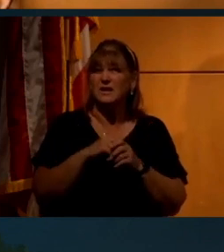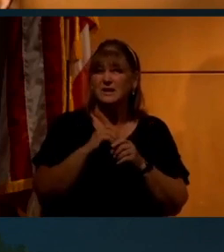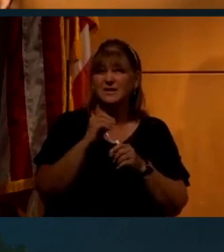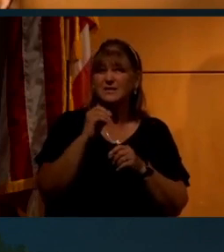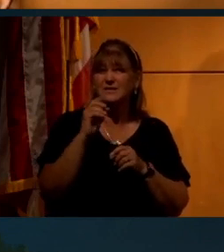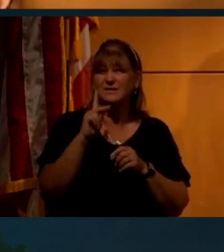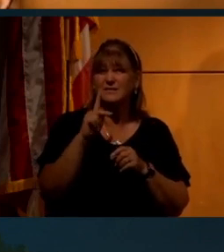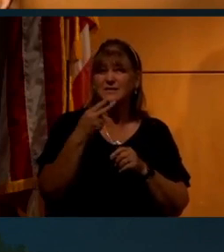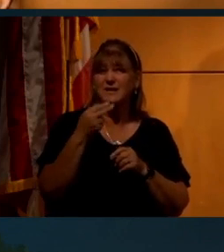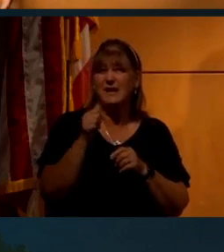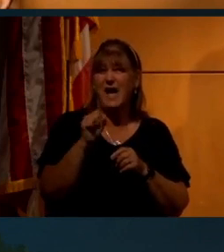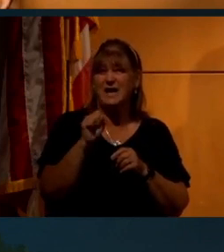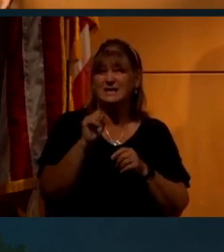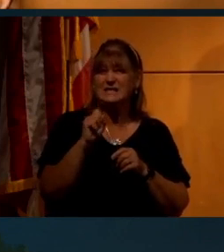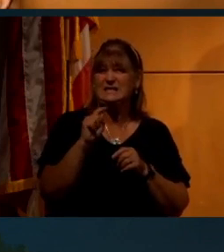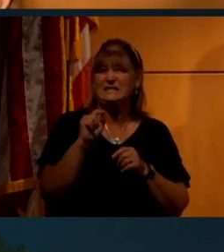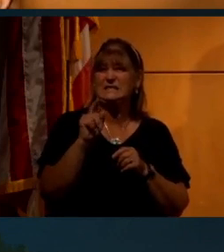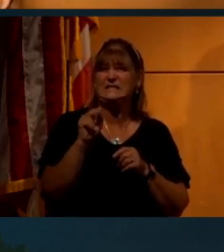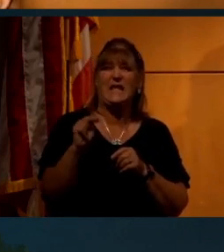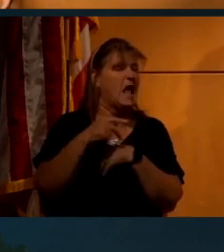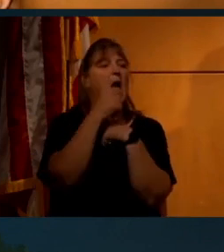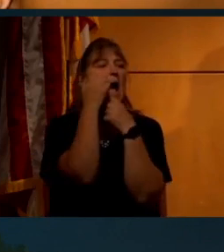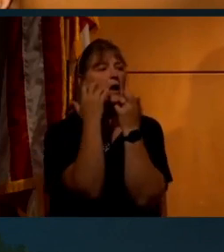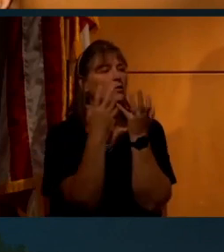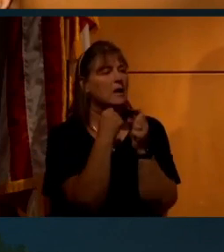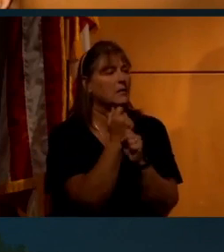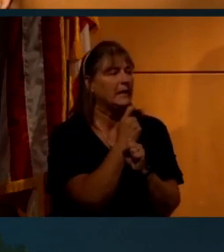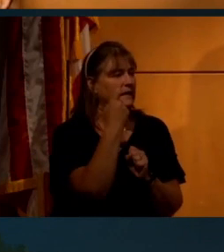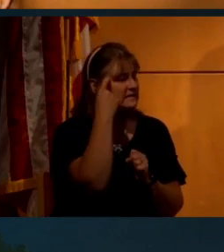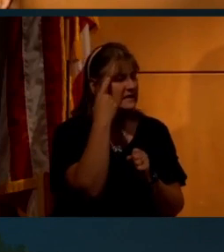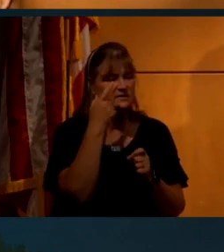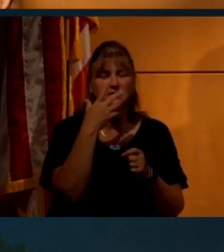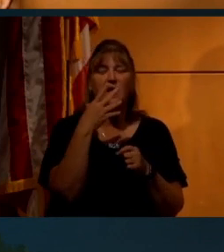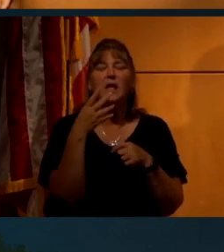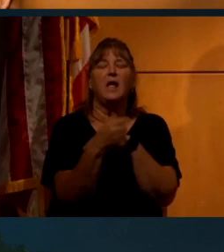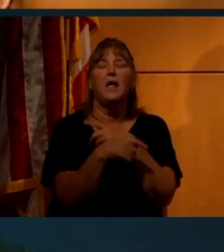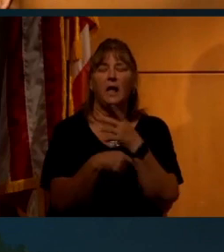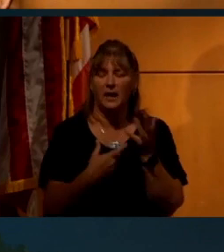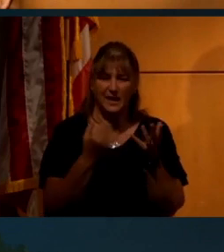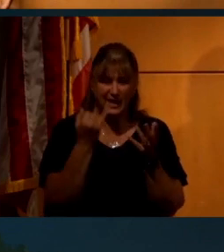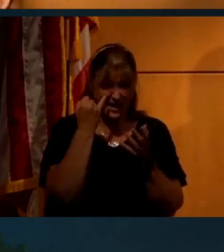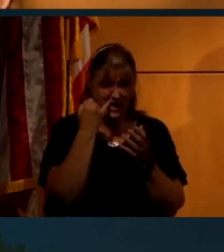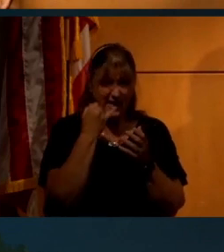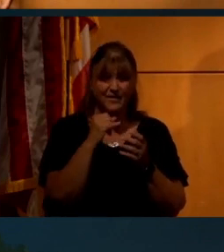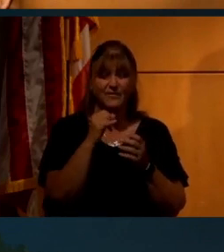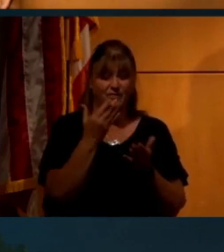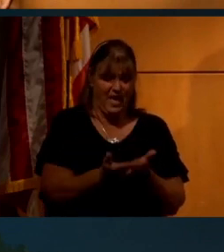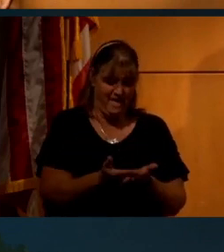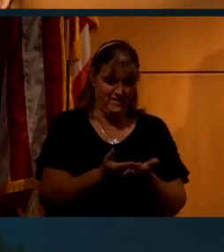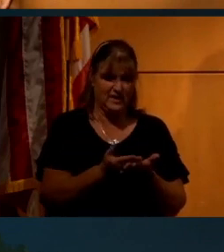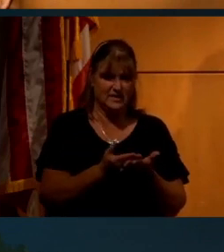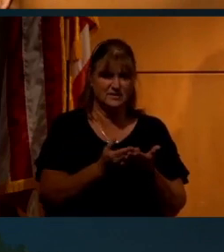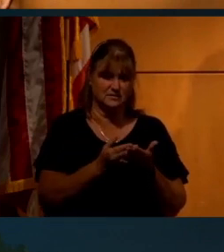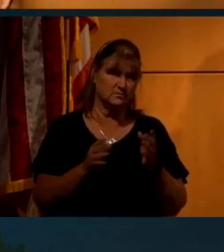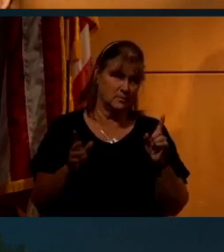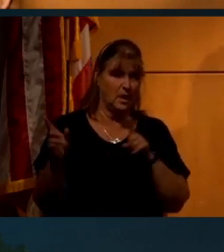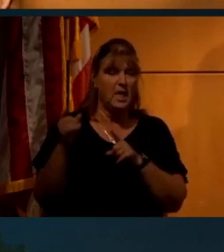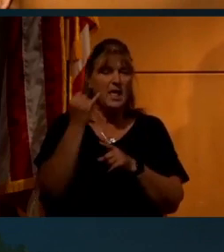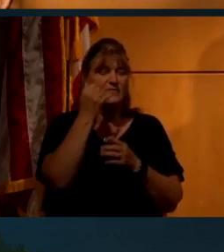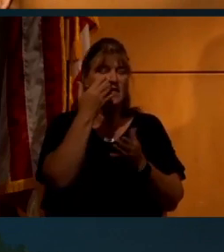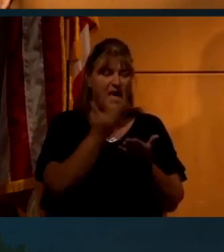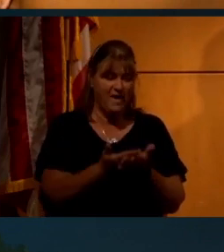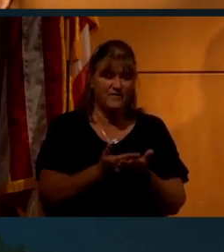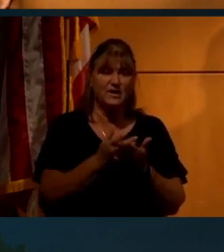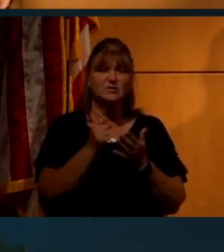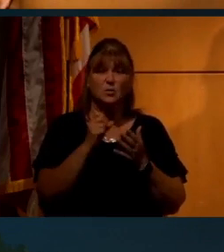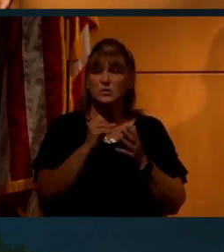wherever they would have faked it. It doesn't make any sense. And in fact, if the evidence, you can think of that this way too. If the